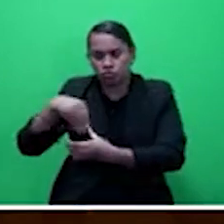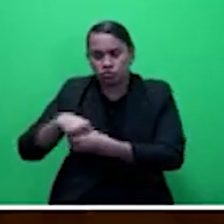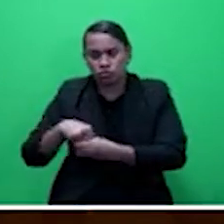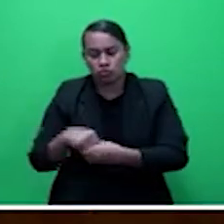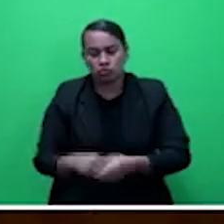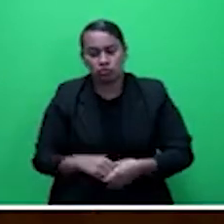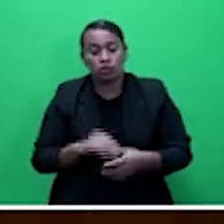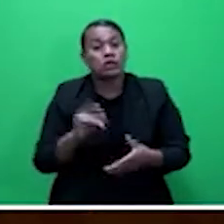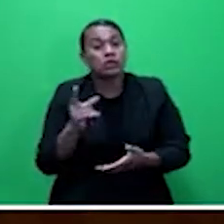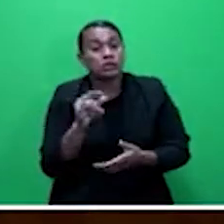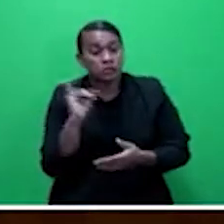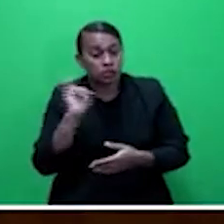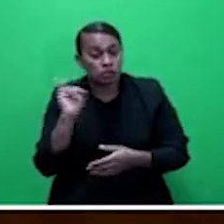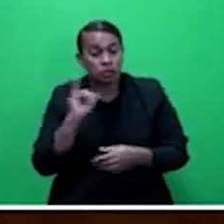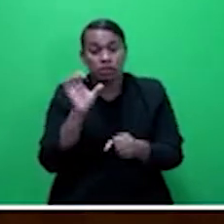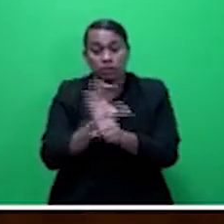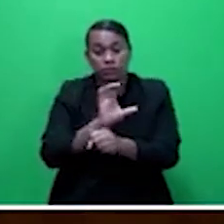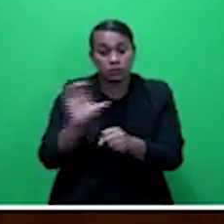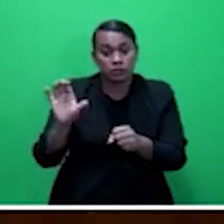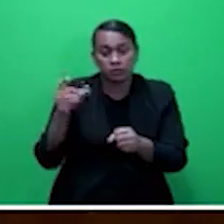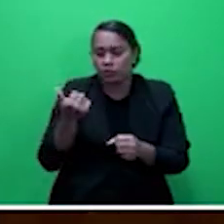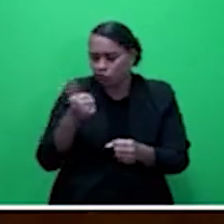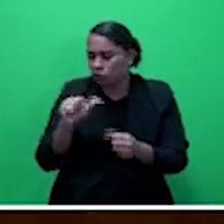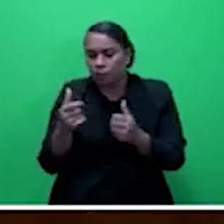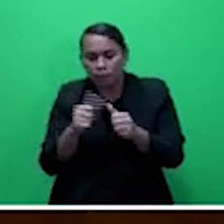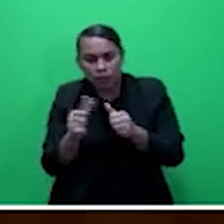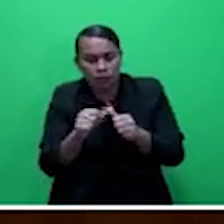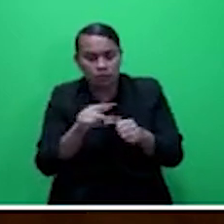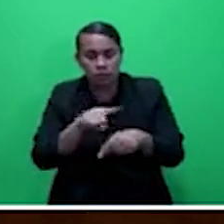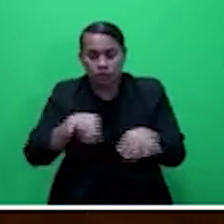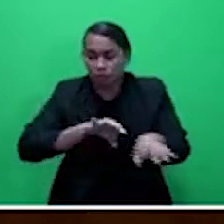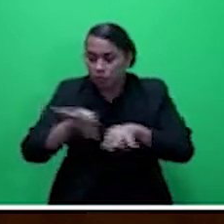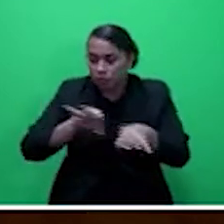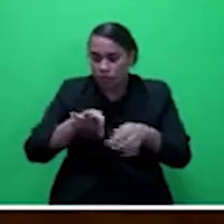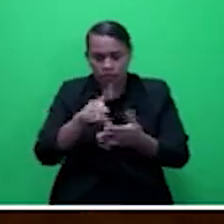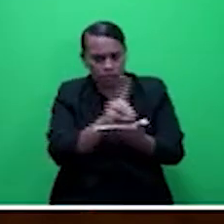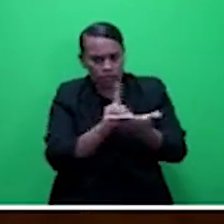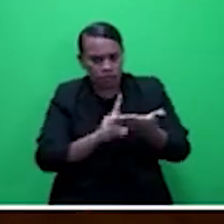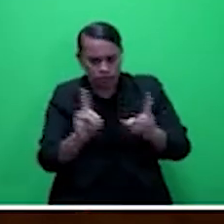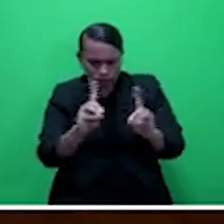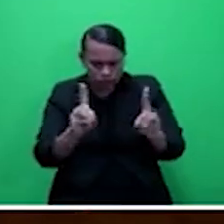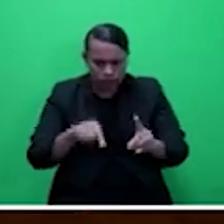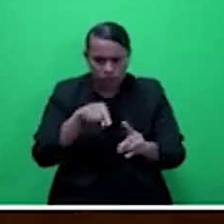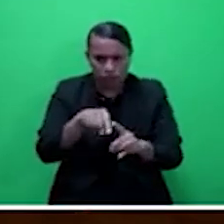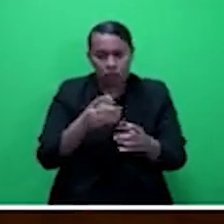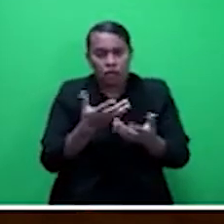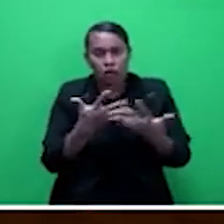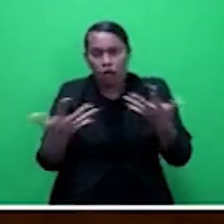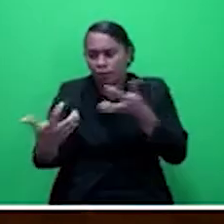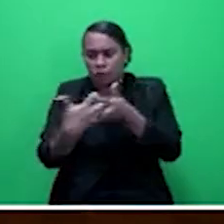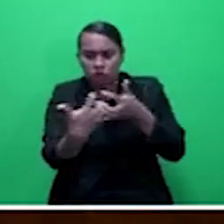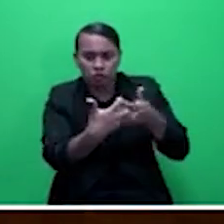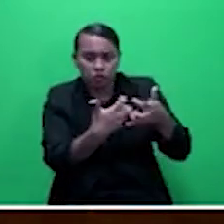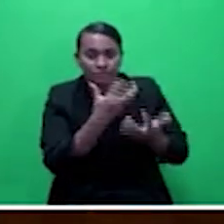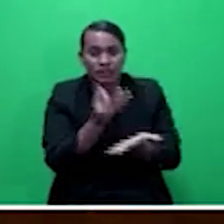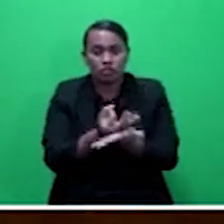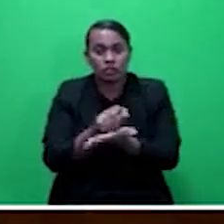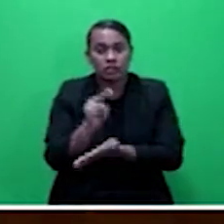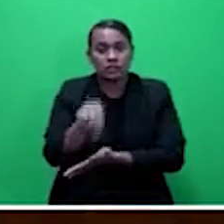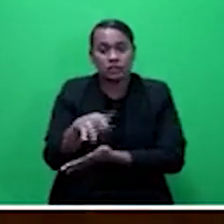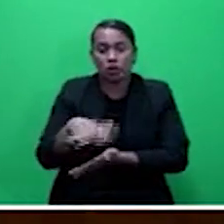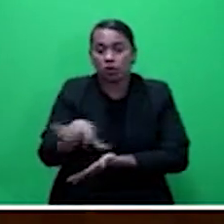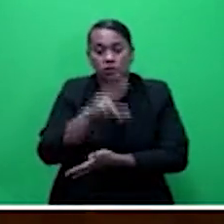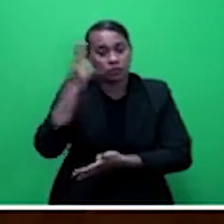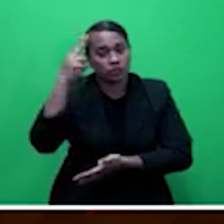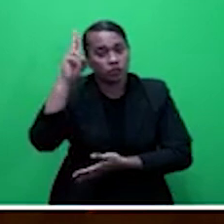understand and design products and services that were suitable for the financial need of Fijian women. The